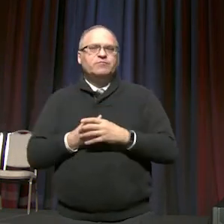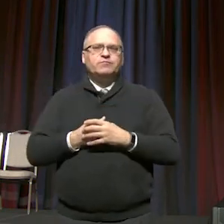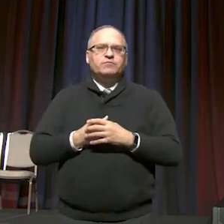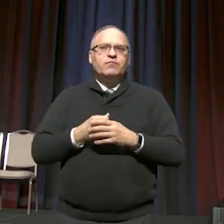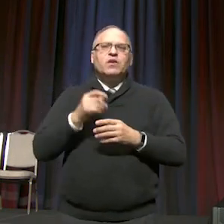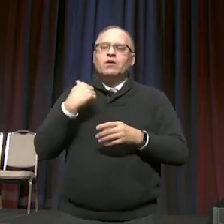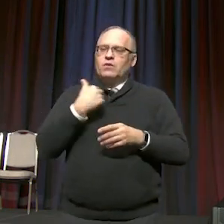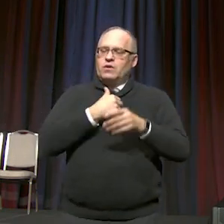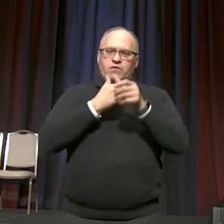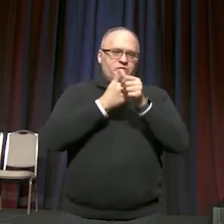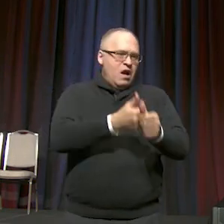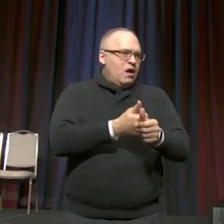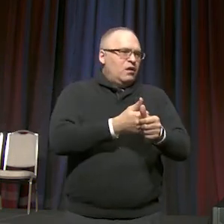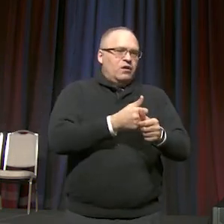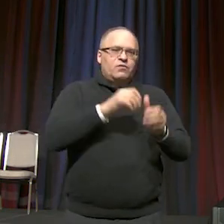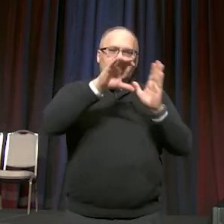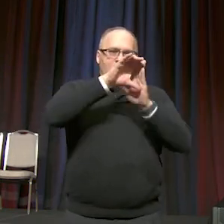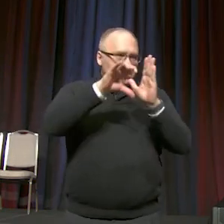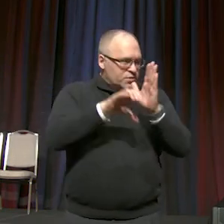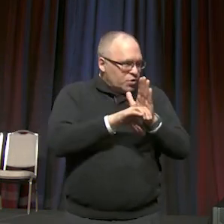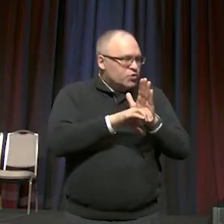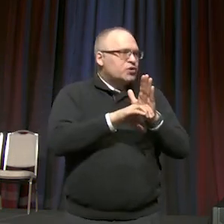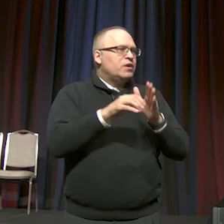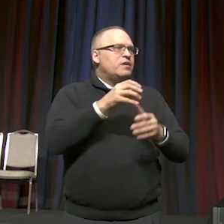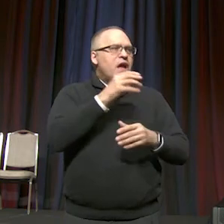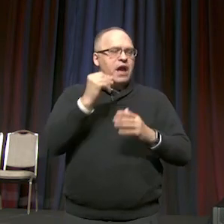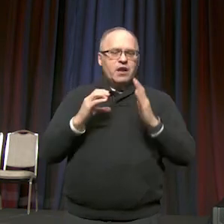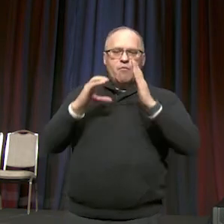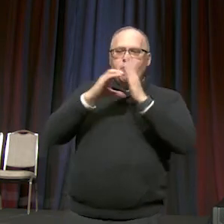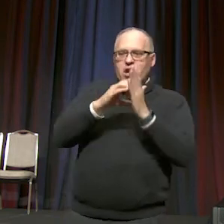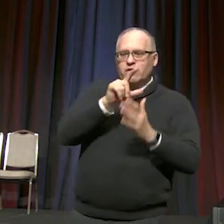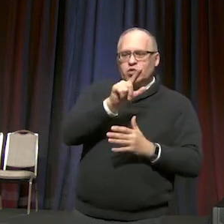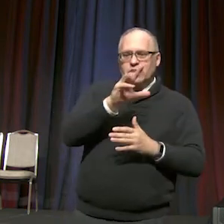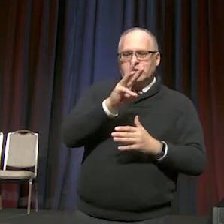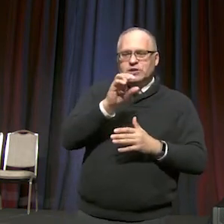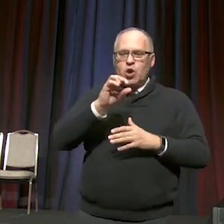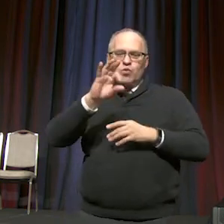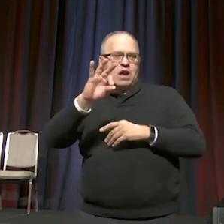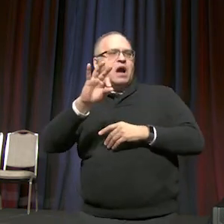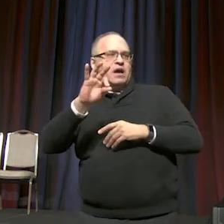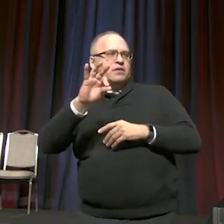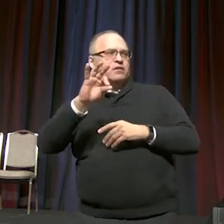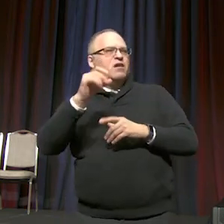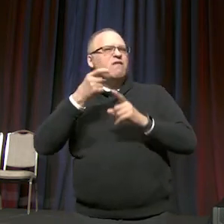the Constitution, as well as paragraph 2609.